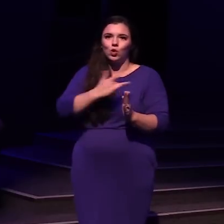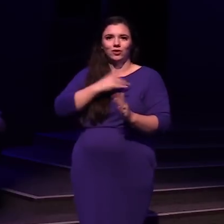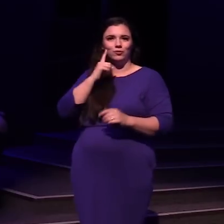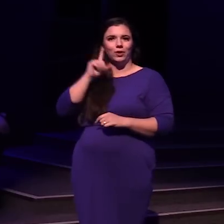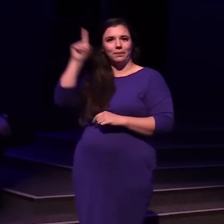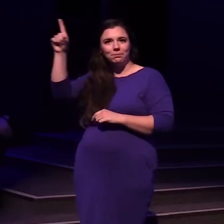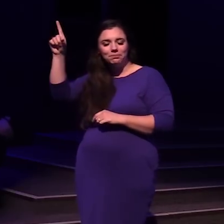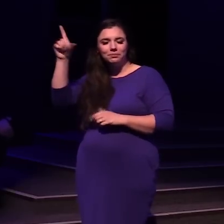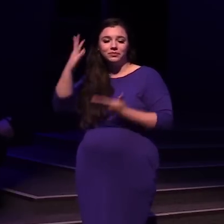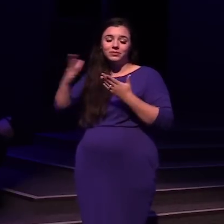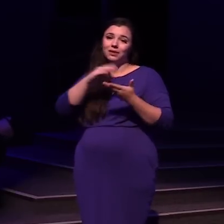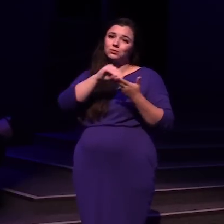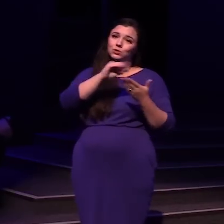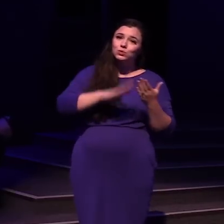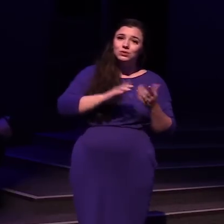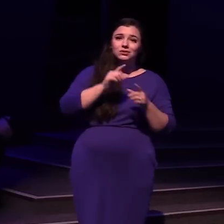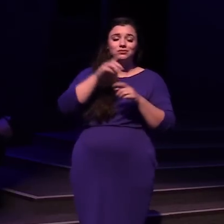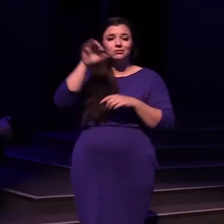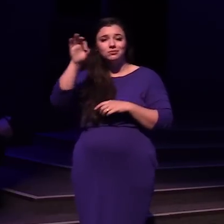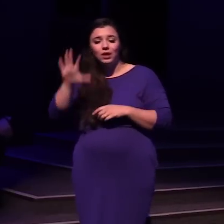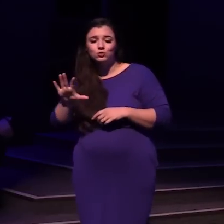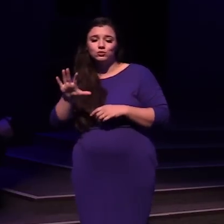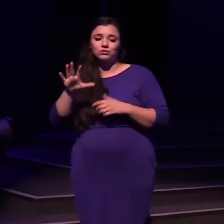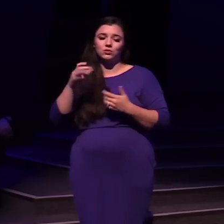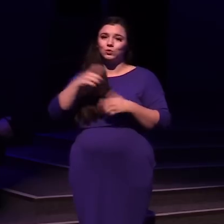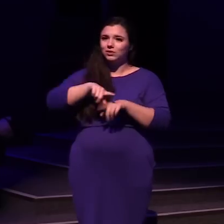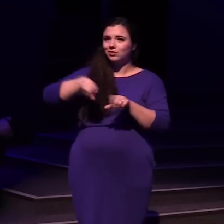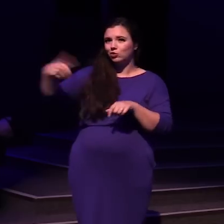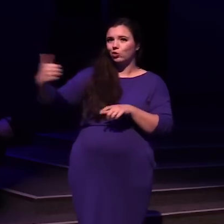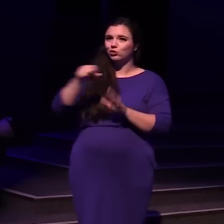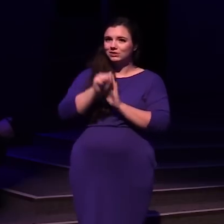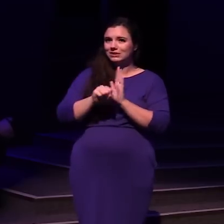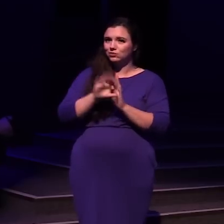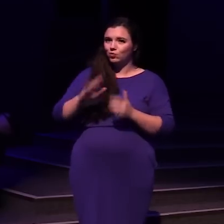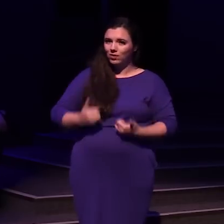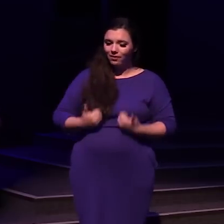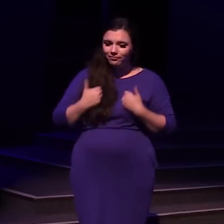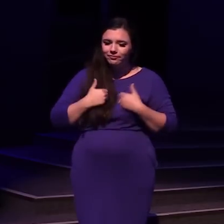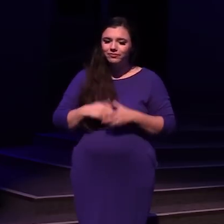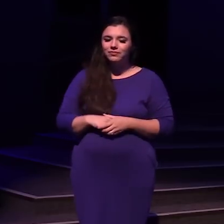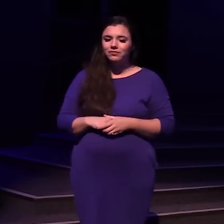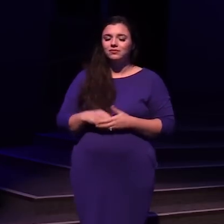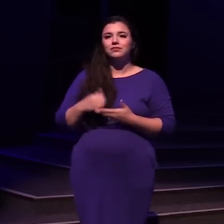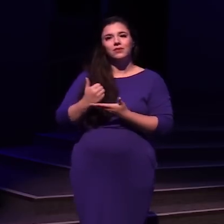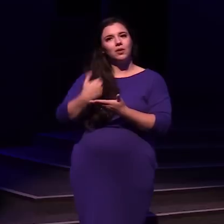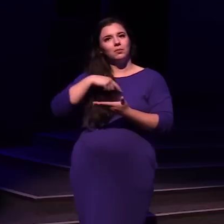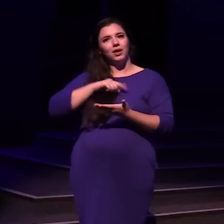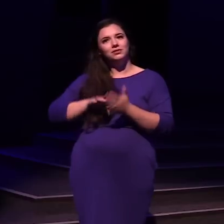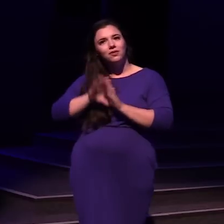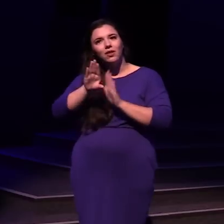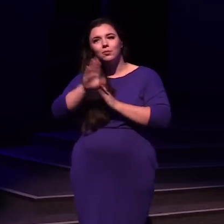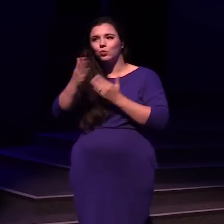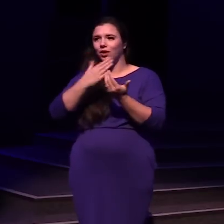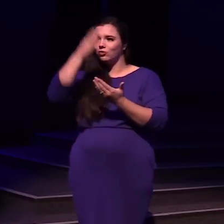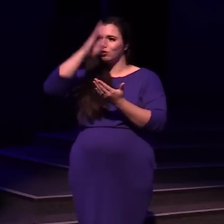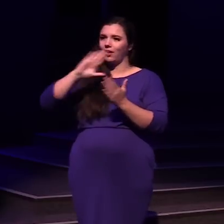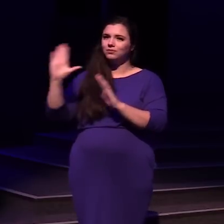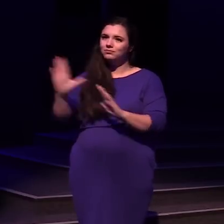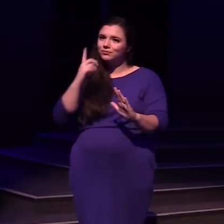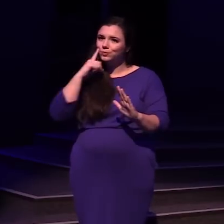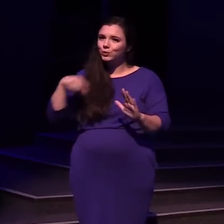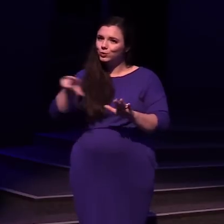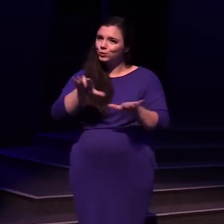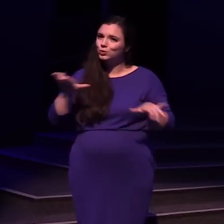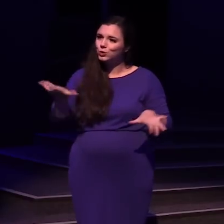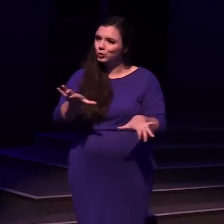a student, a pastor, or in a season called the in-between Let us develop what God has destined you to do at the Gateway